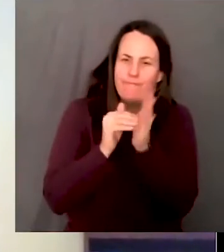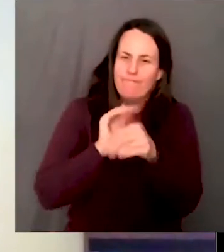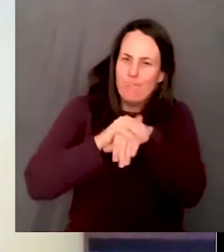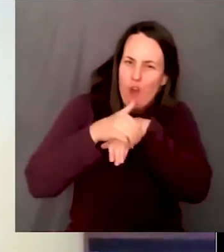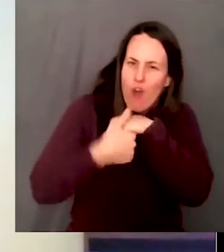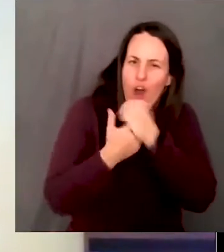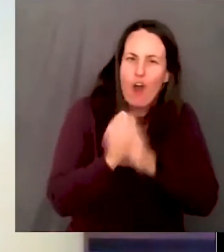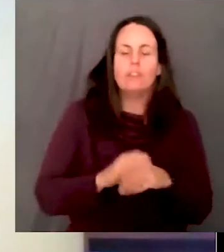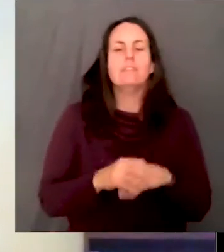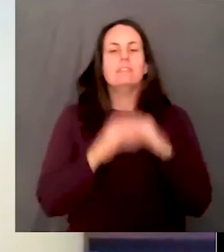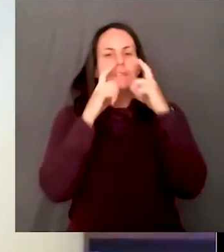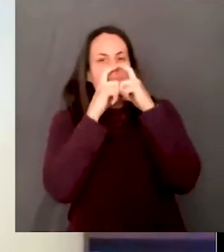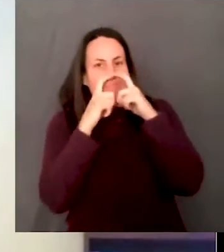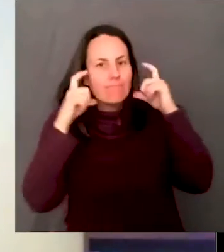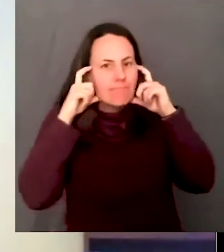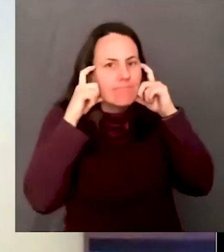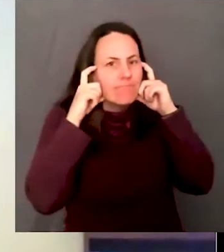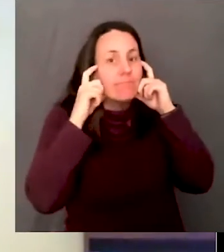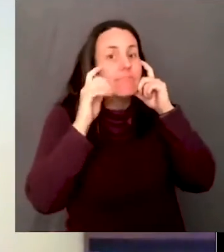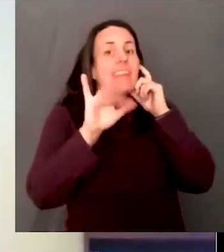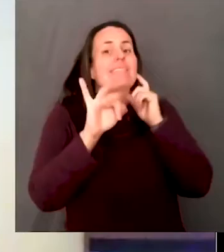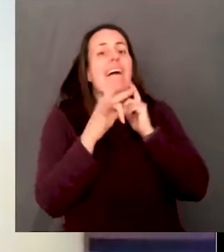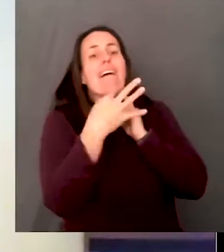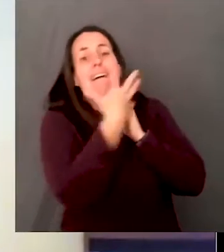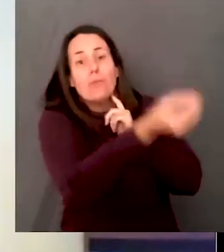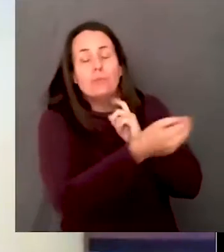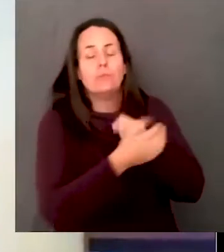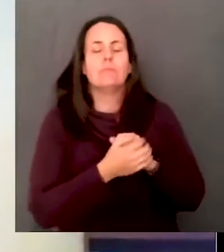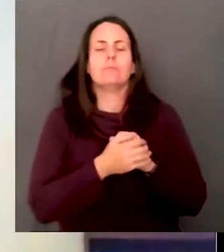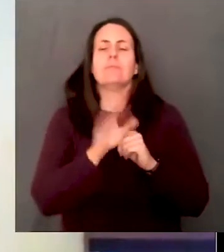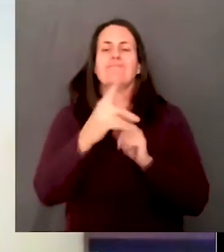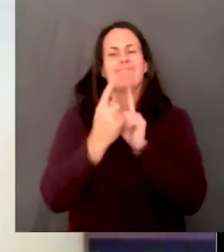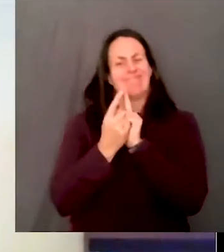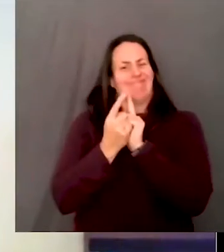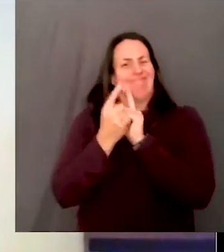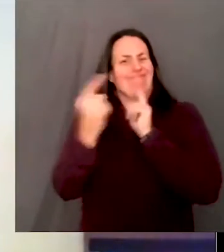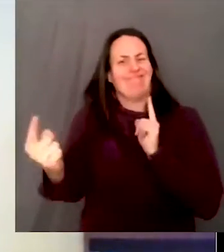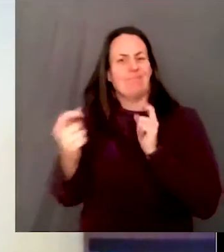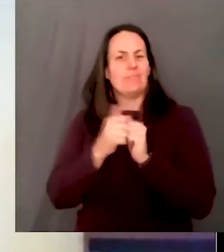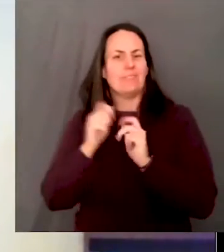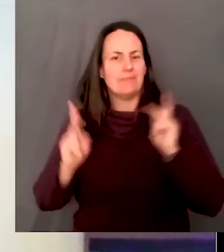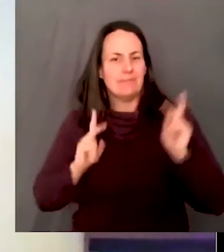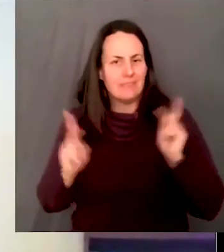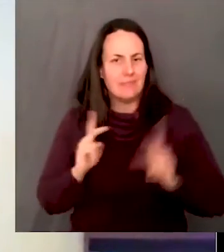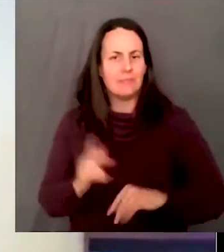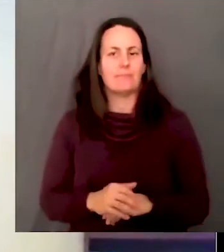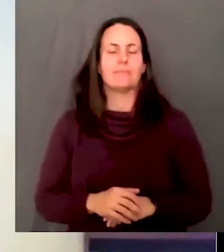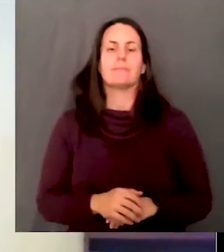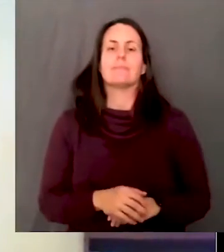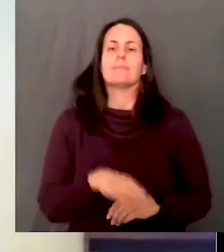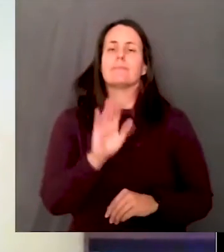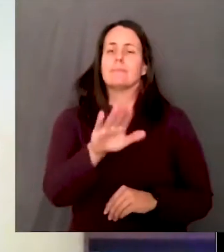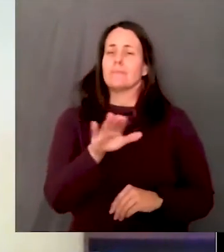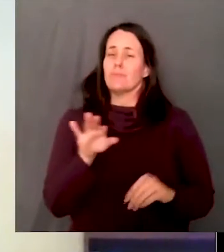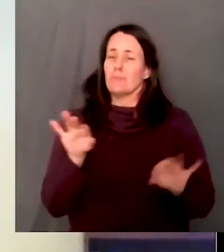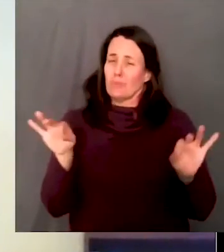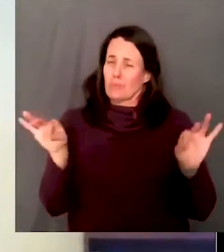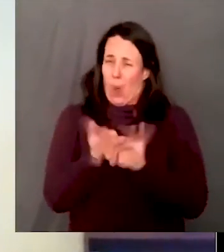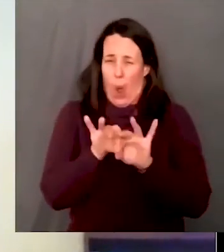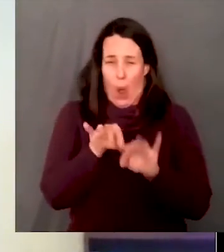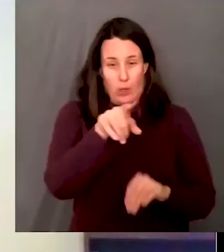practice physical distancing. And please, if you have been exposed to COVID-19 or are